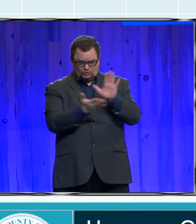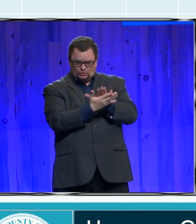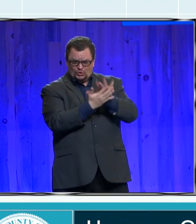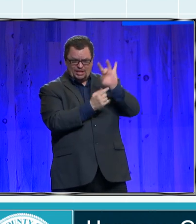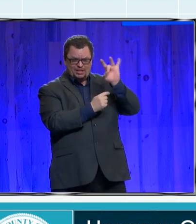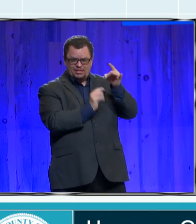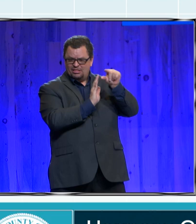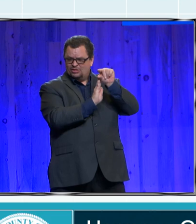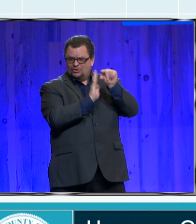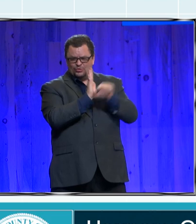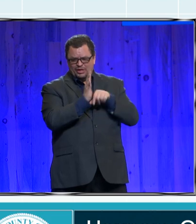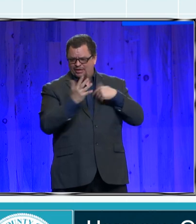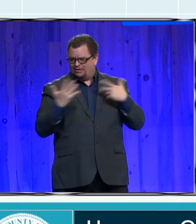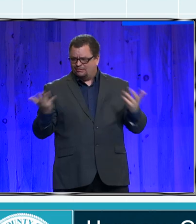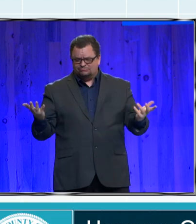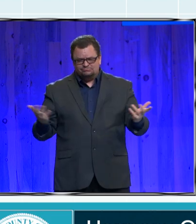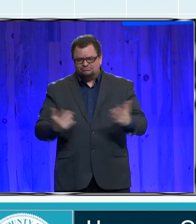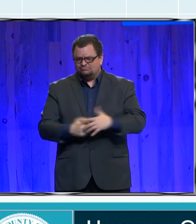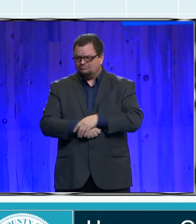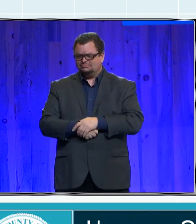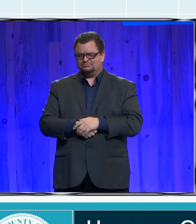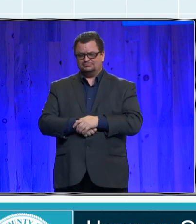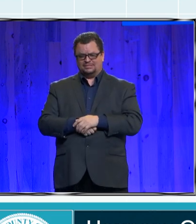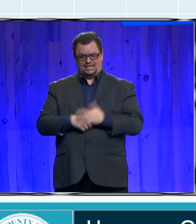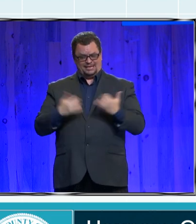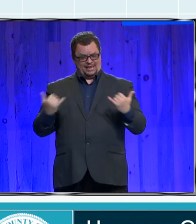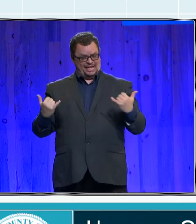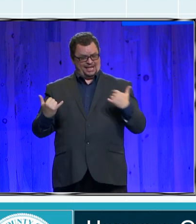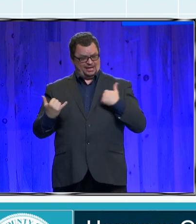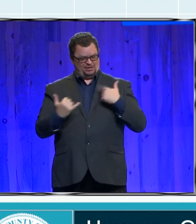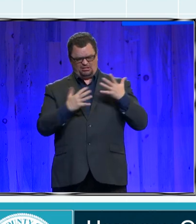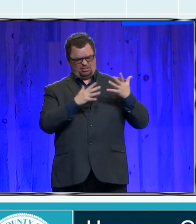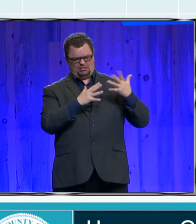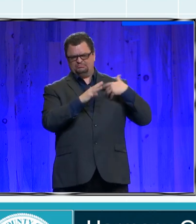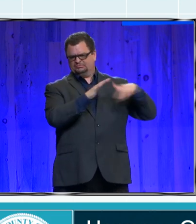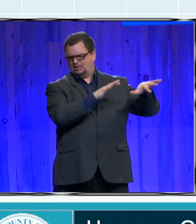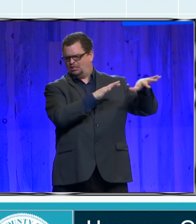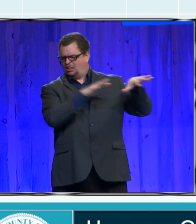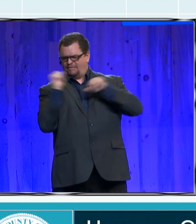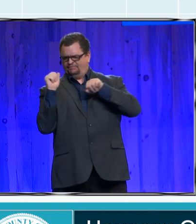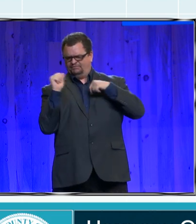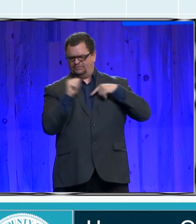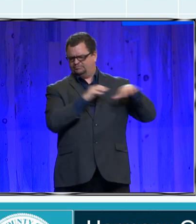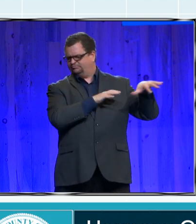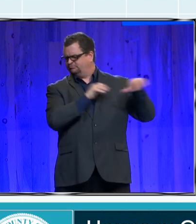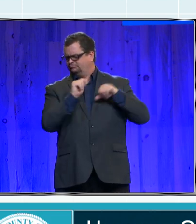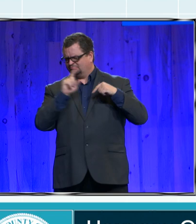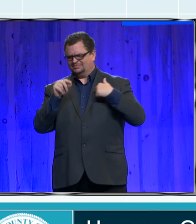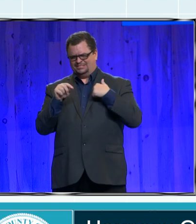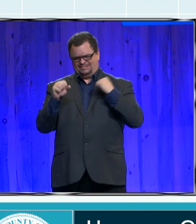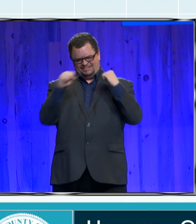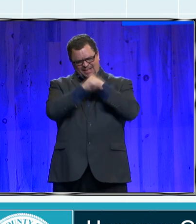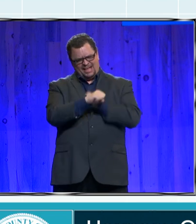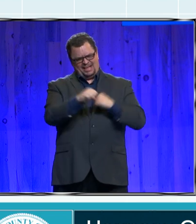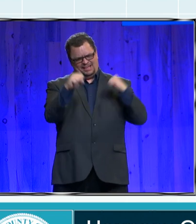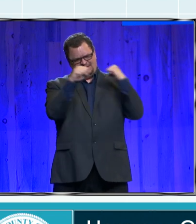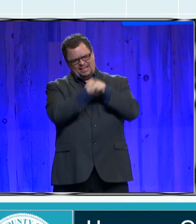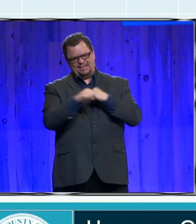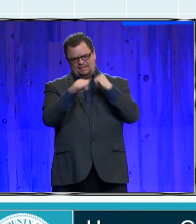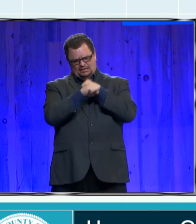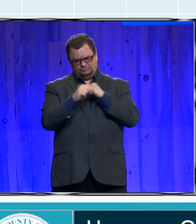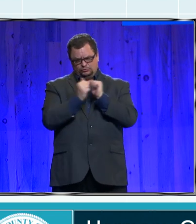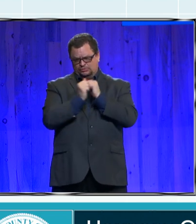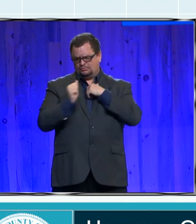The day I left was the day my mom had a domestic dispute with her significant other. She came running out of the room with a broken face,